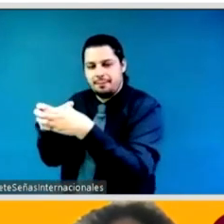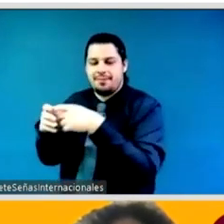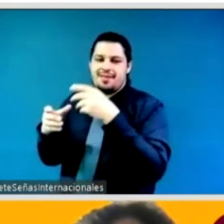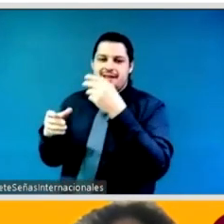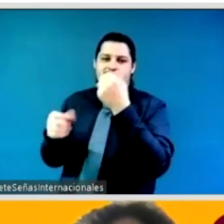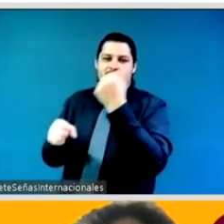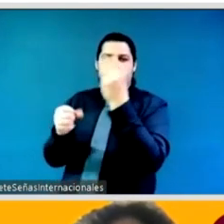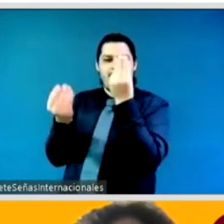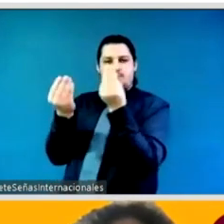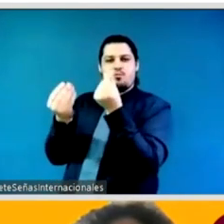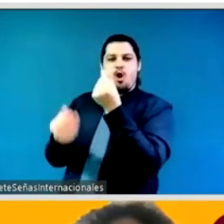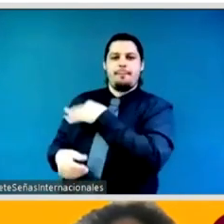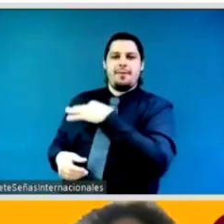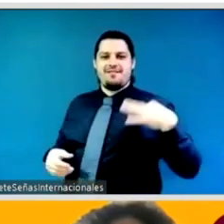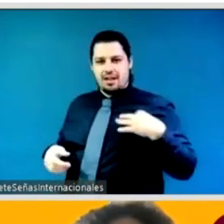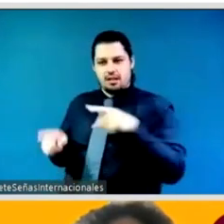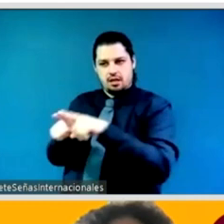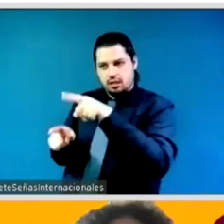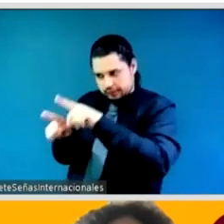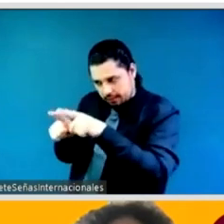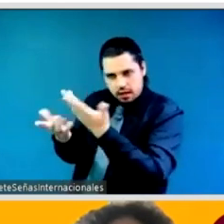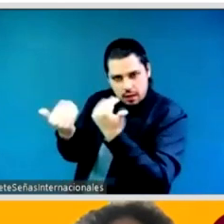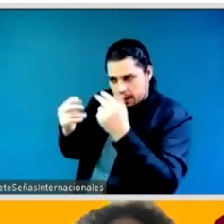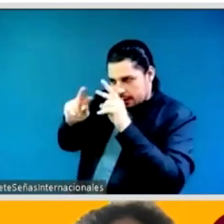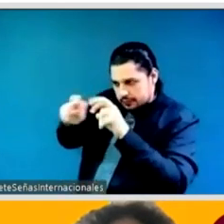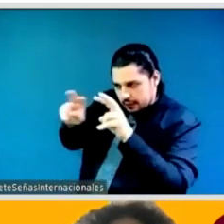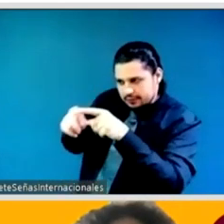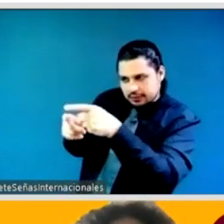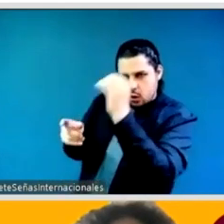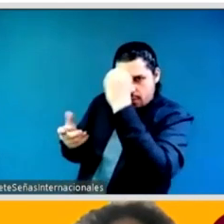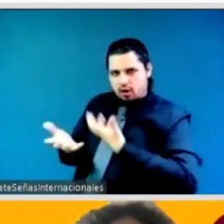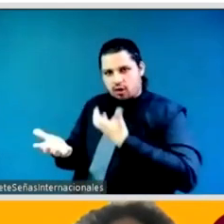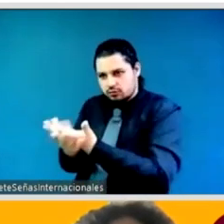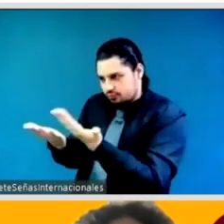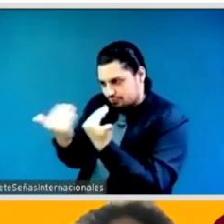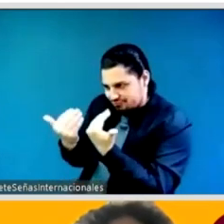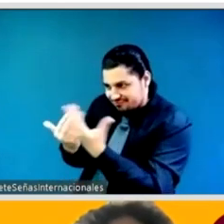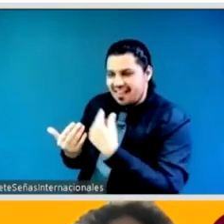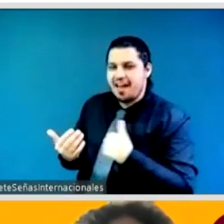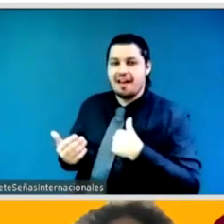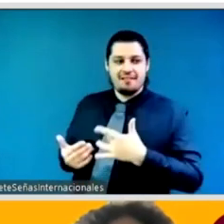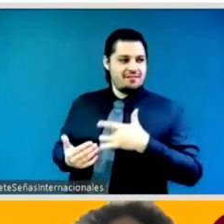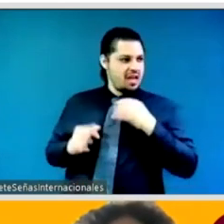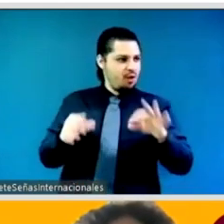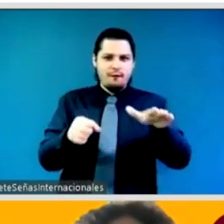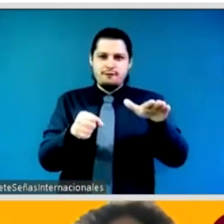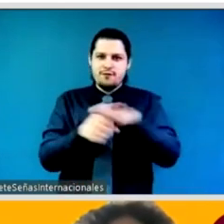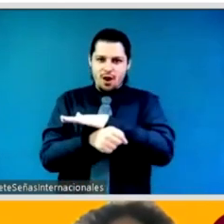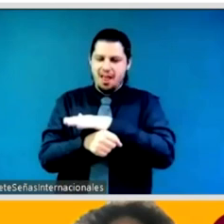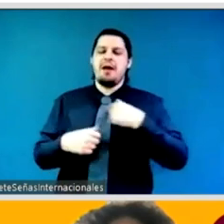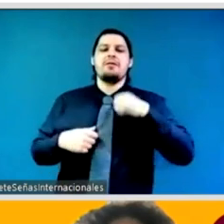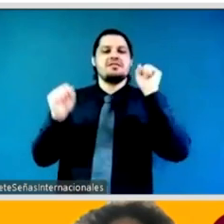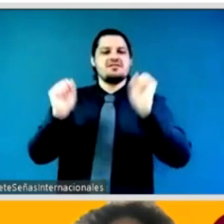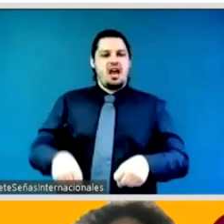add which is i think very important is when we talk about this transformative design when we talk about commitment it's really